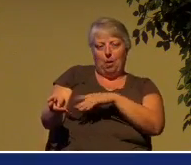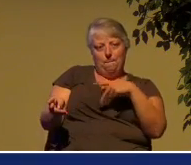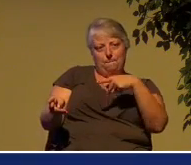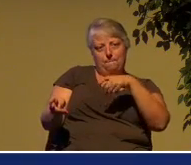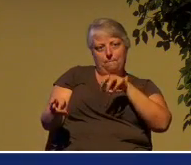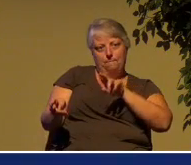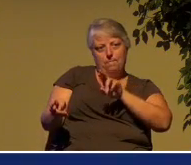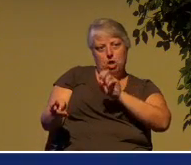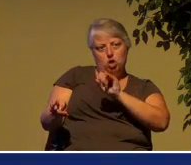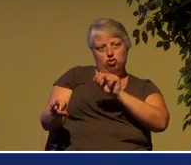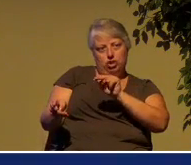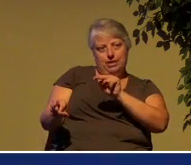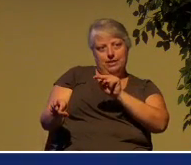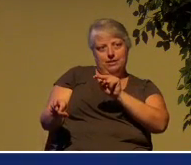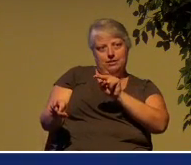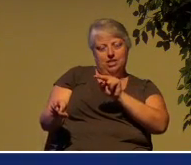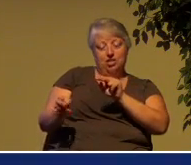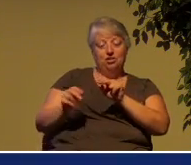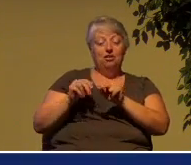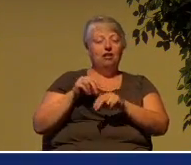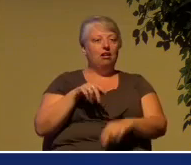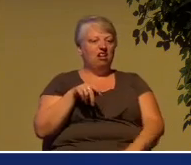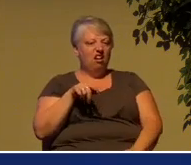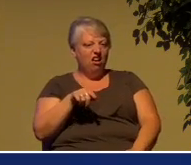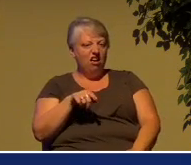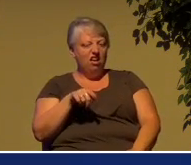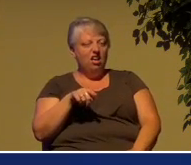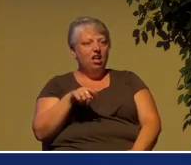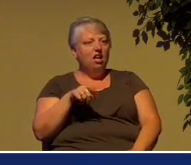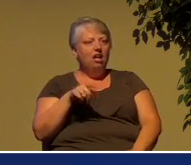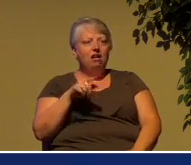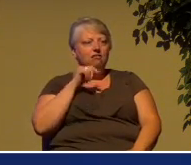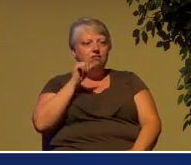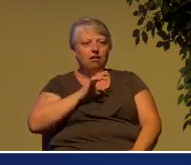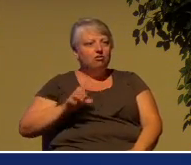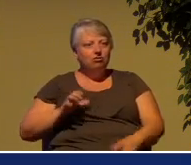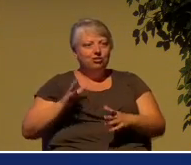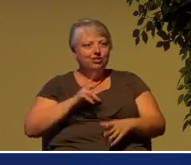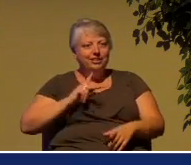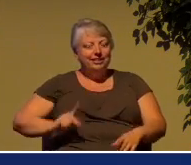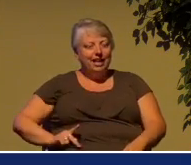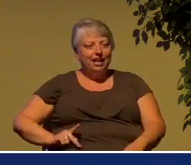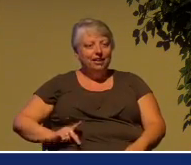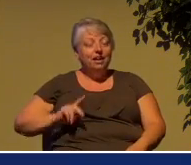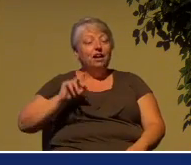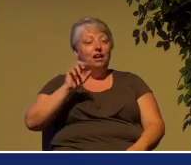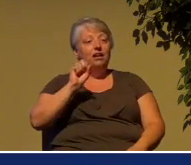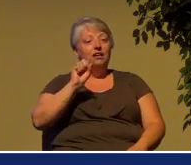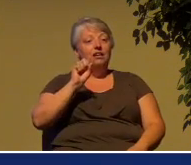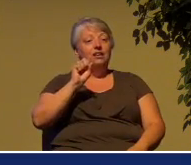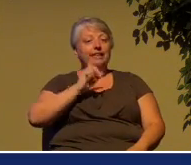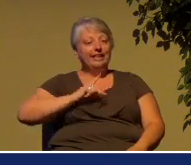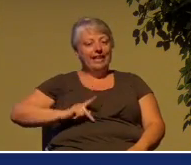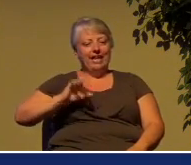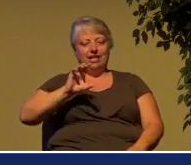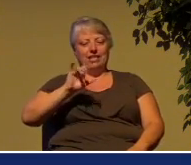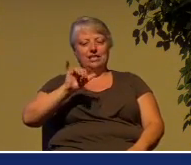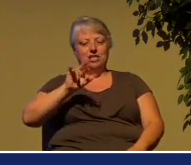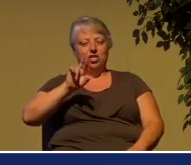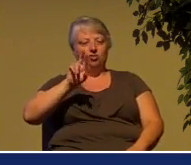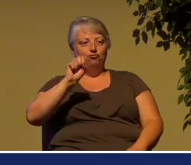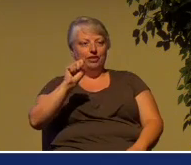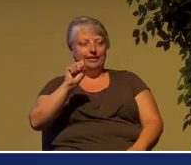Cyrus, a pagan king, heard from the Lord that he had to return